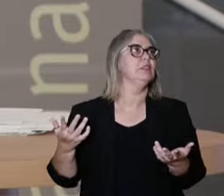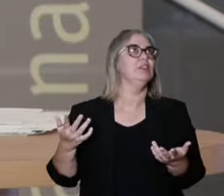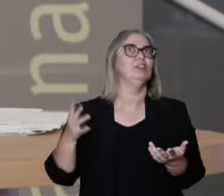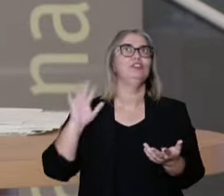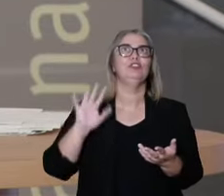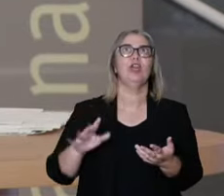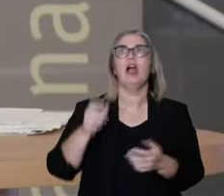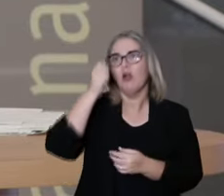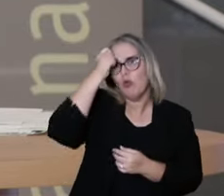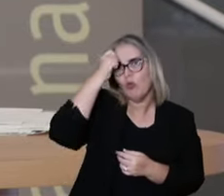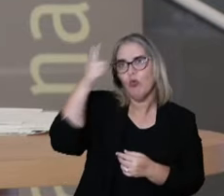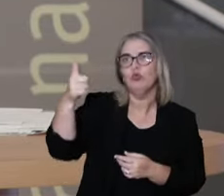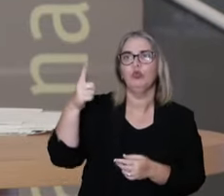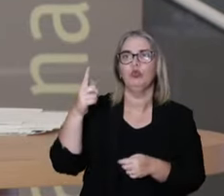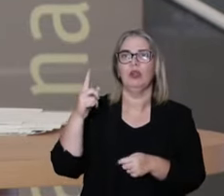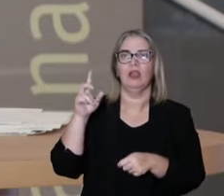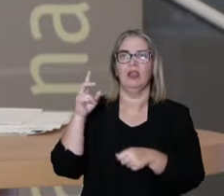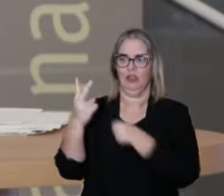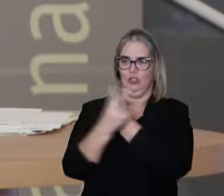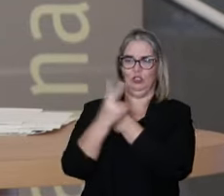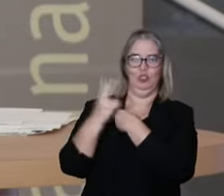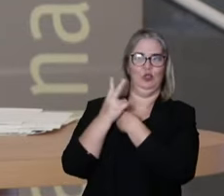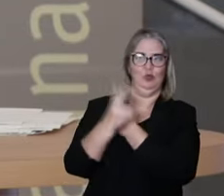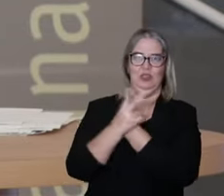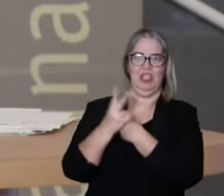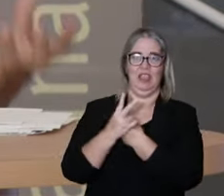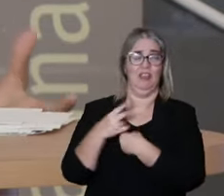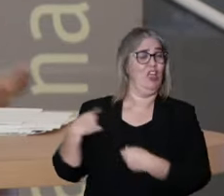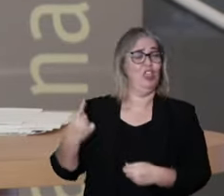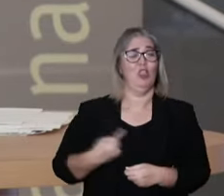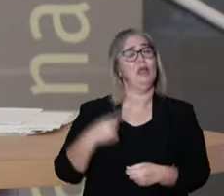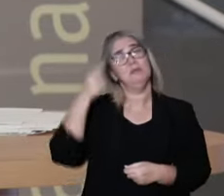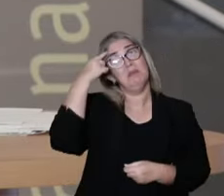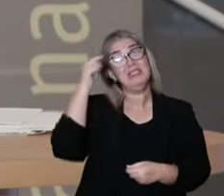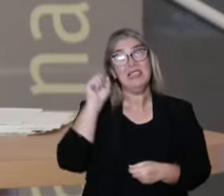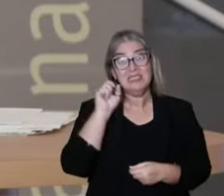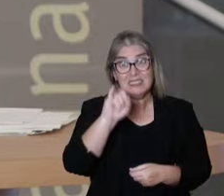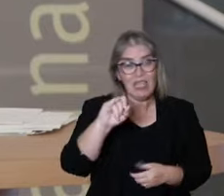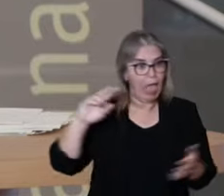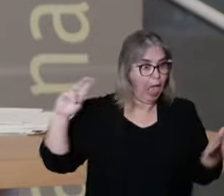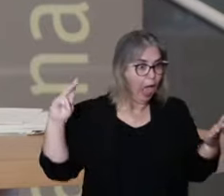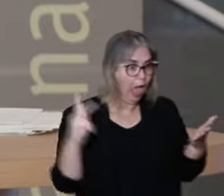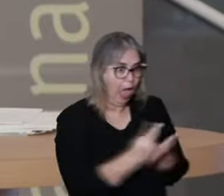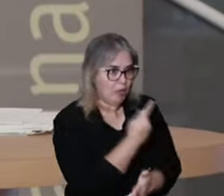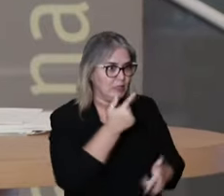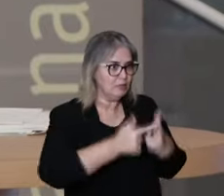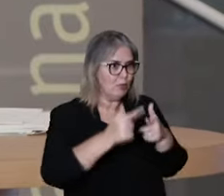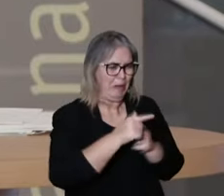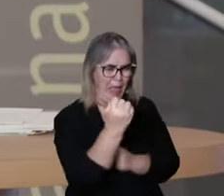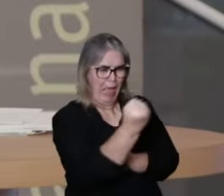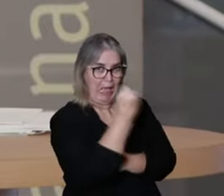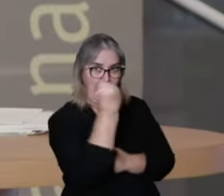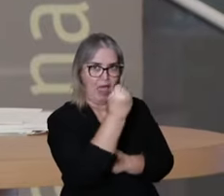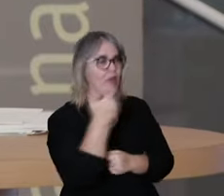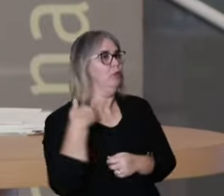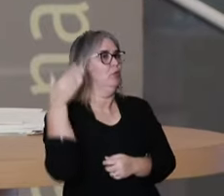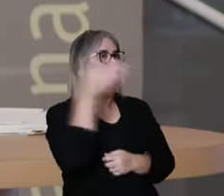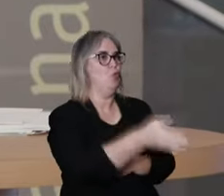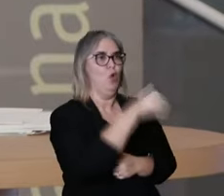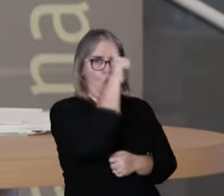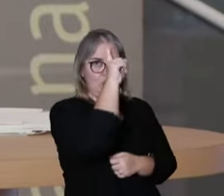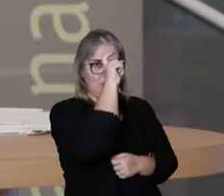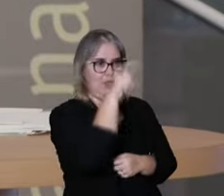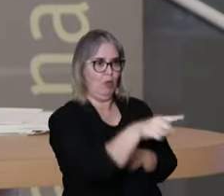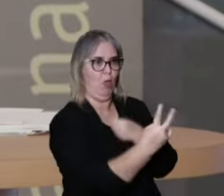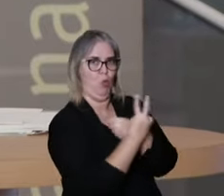here of care. Our tradition in the Western world, when we have a more severe problem, we are going to be taken